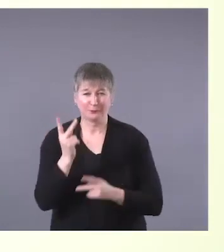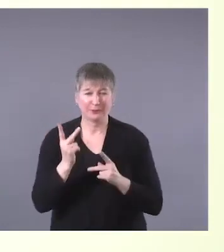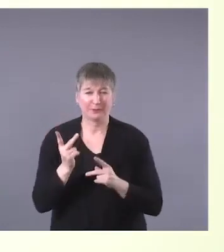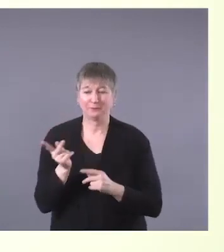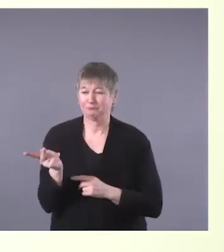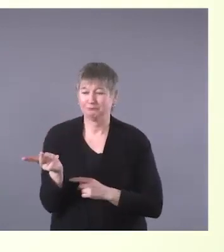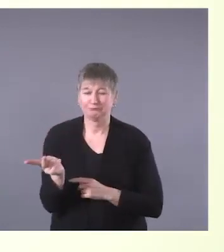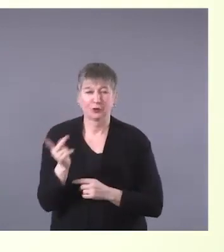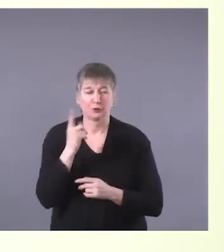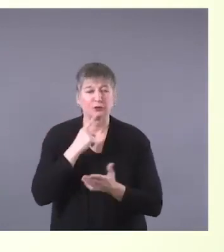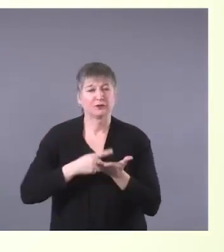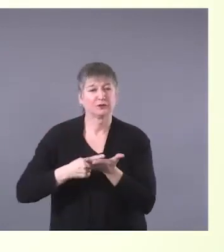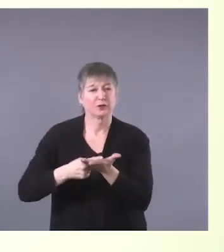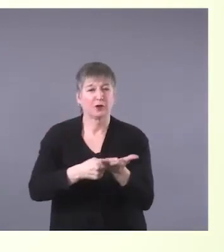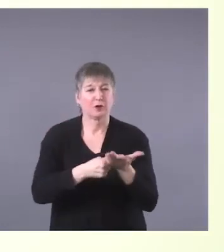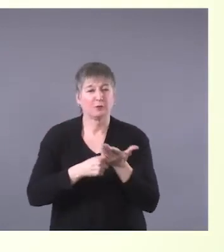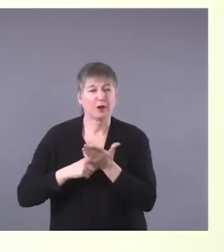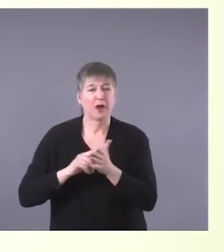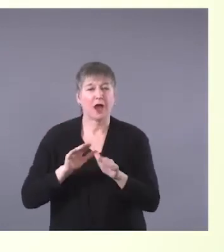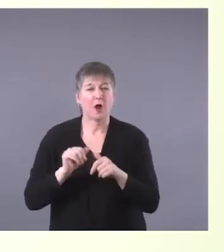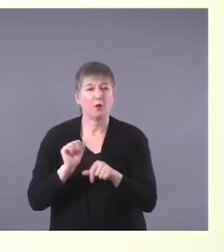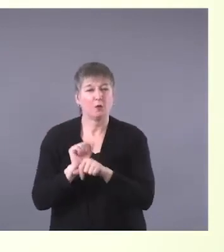together with Indigenous people.